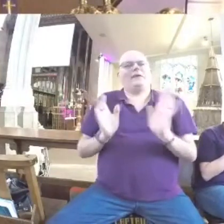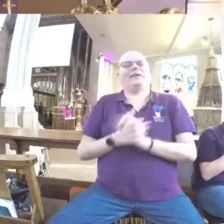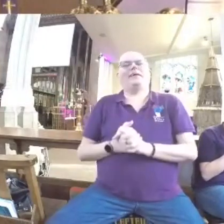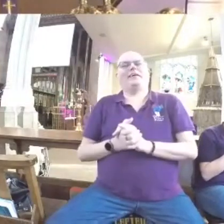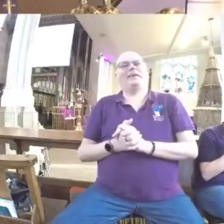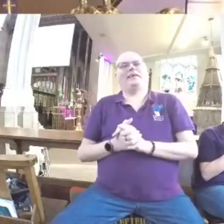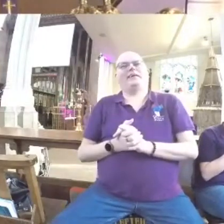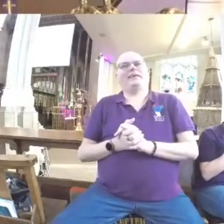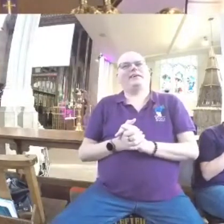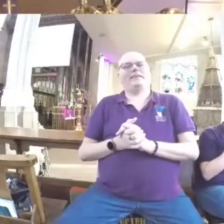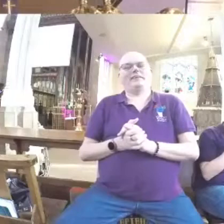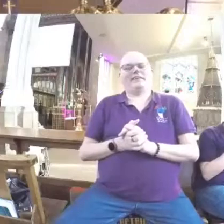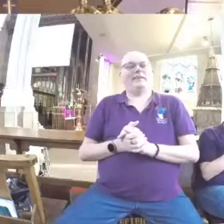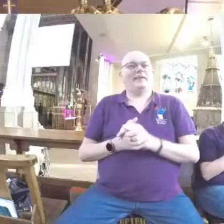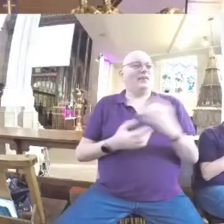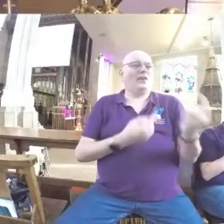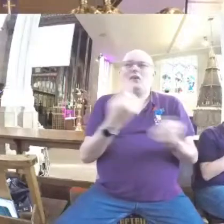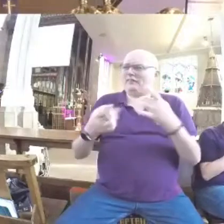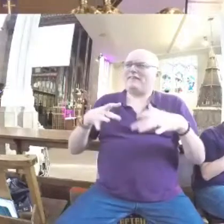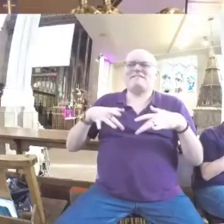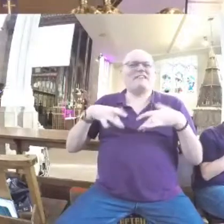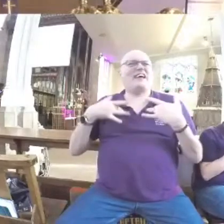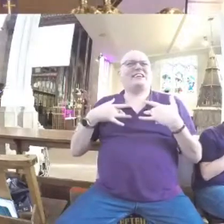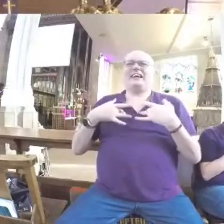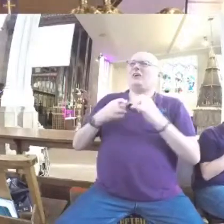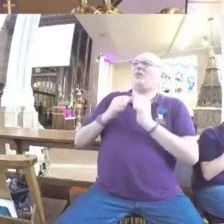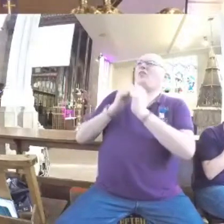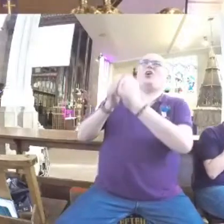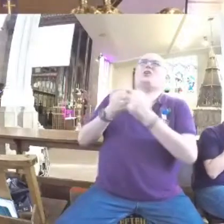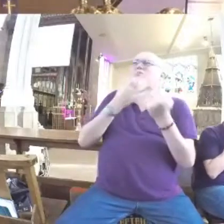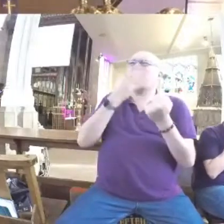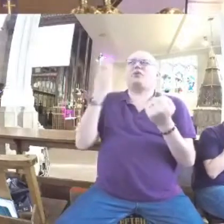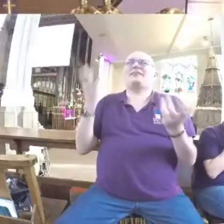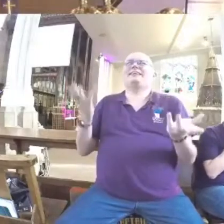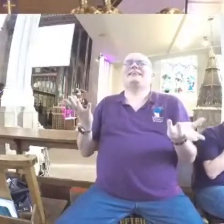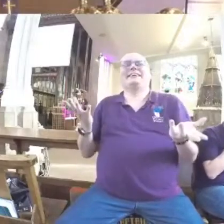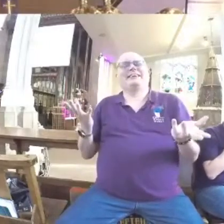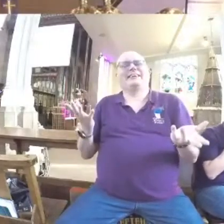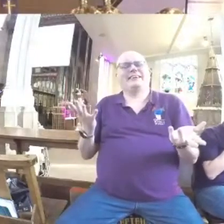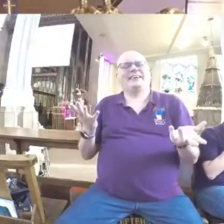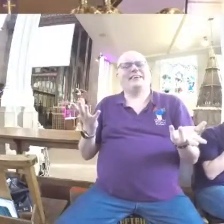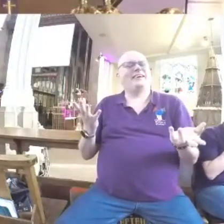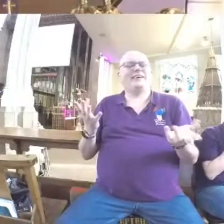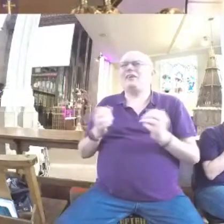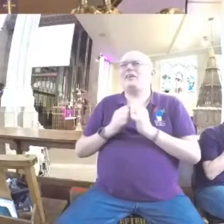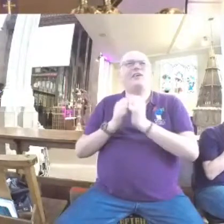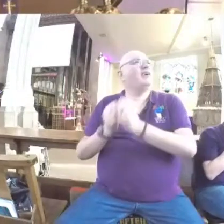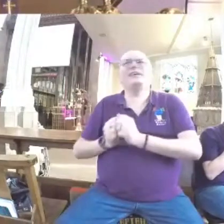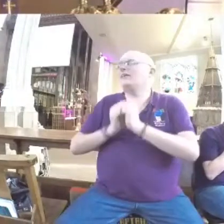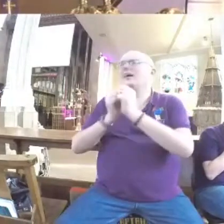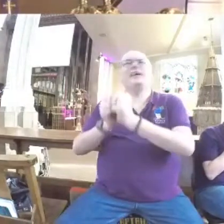I'll bet pretty much all of us have felt like that in church in the presence of God at some point or other. We're not worthy.